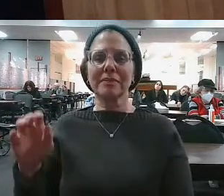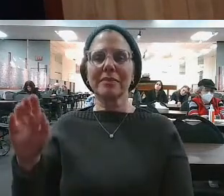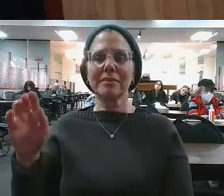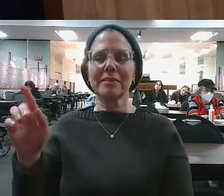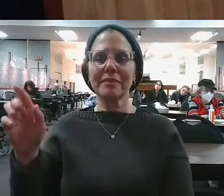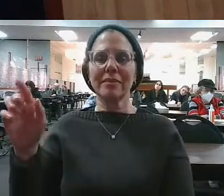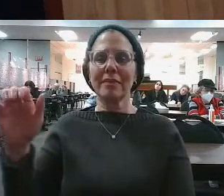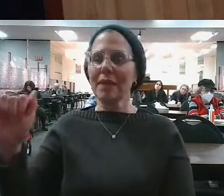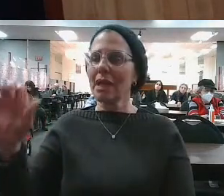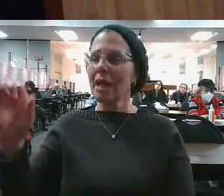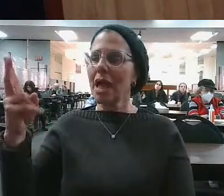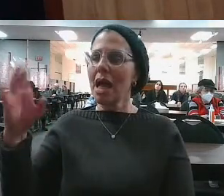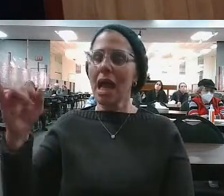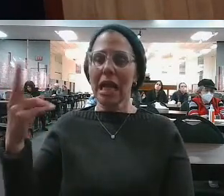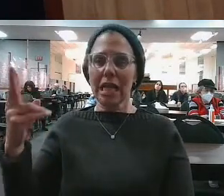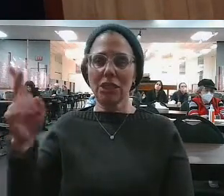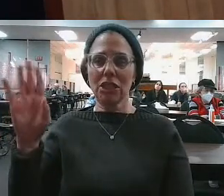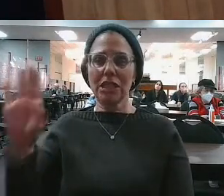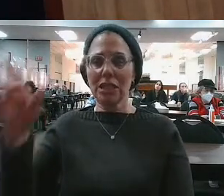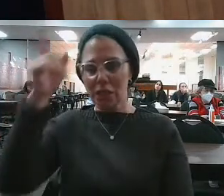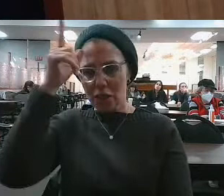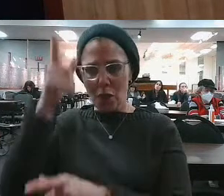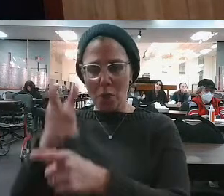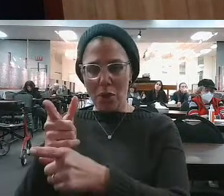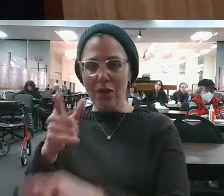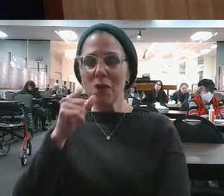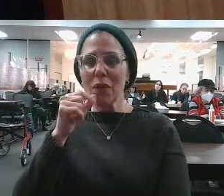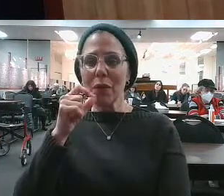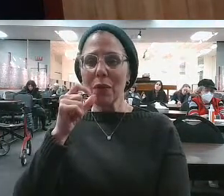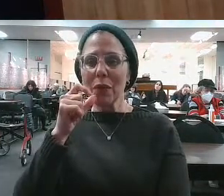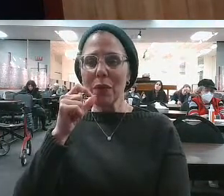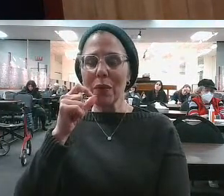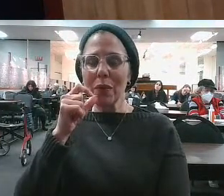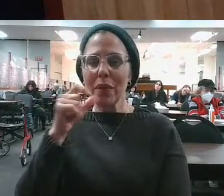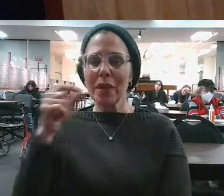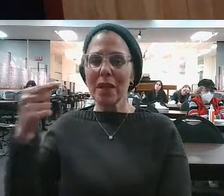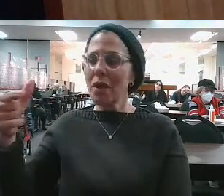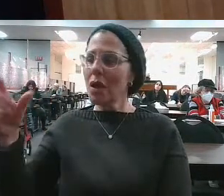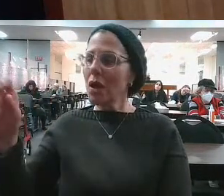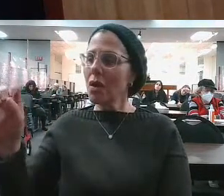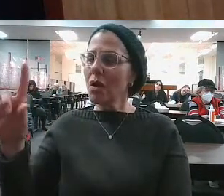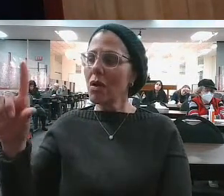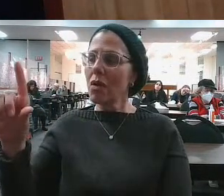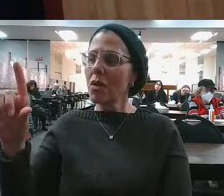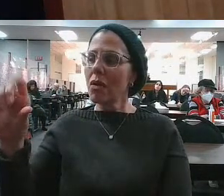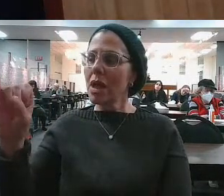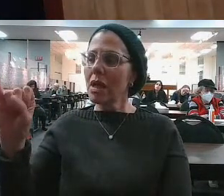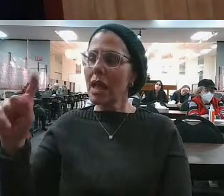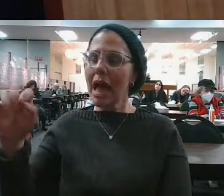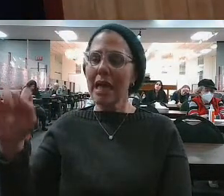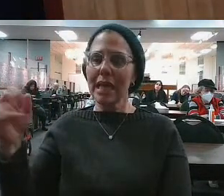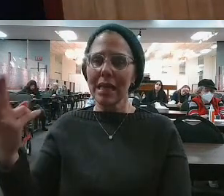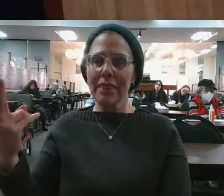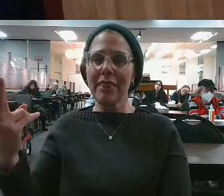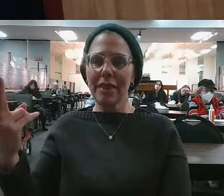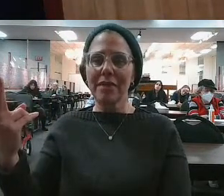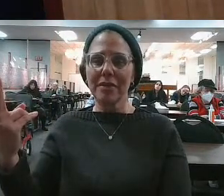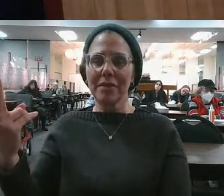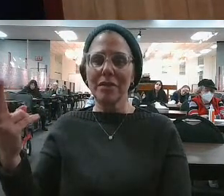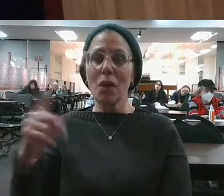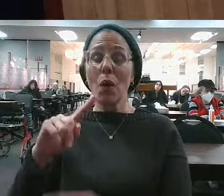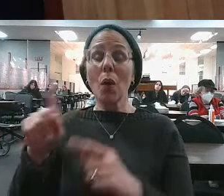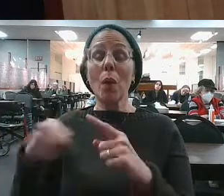Achish, interestingly enough, was the brother of Goliath. The brother of Goliath. Now, there's one more piece to the story, which is,